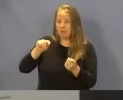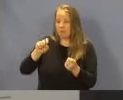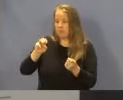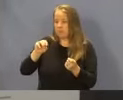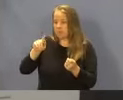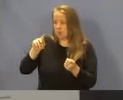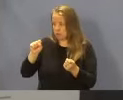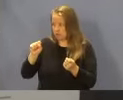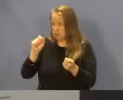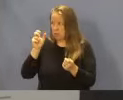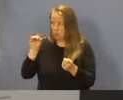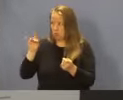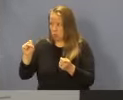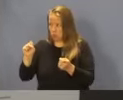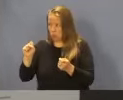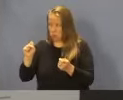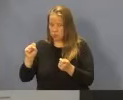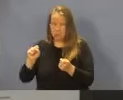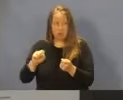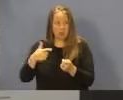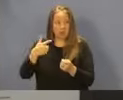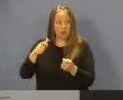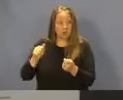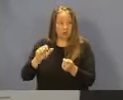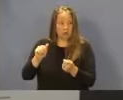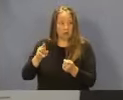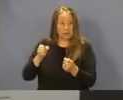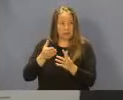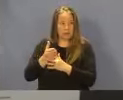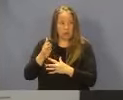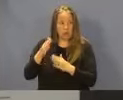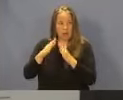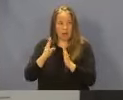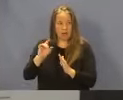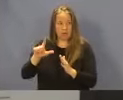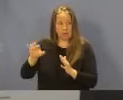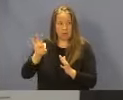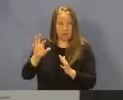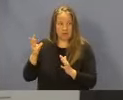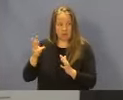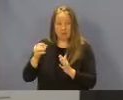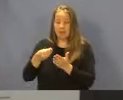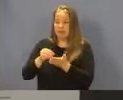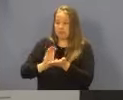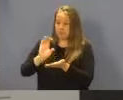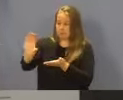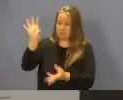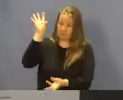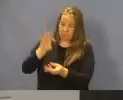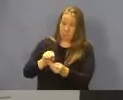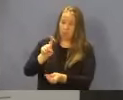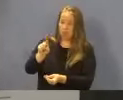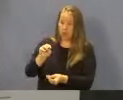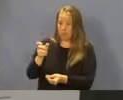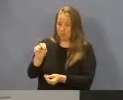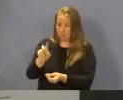The Judge Assembly through House Bill 916 appropriated total funds of $1